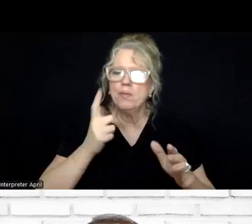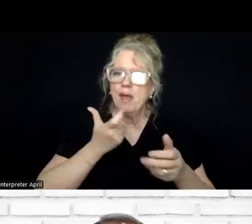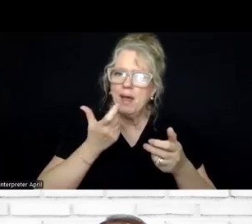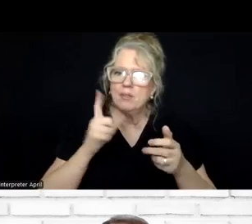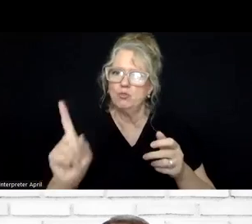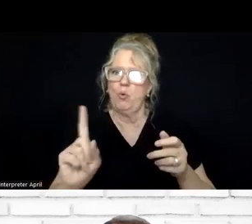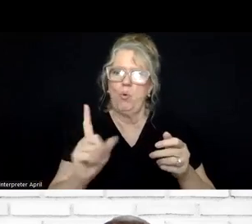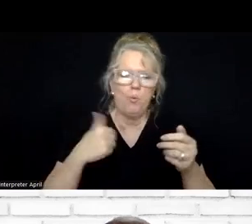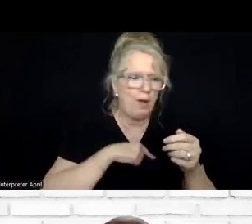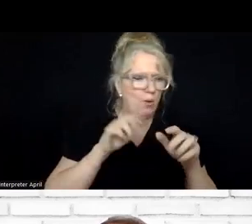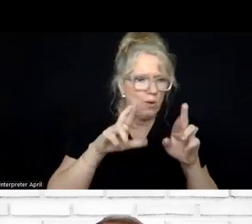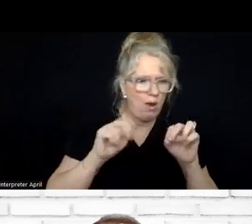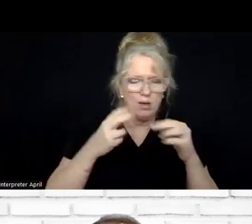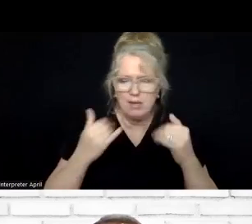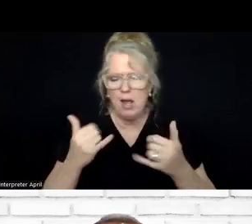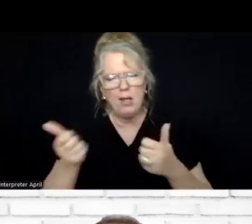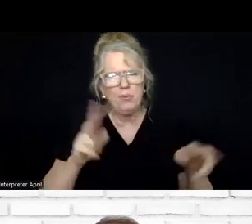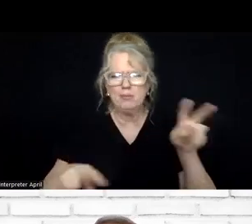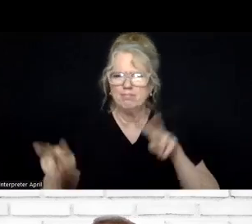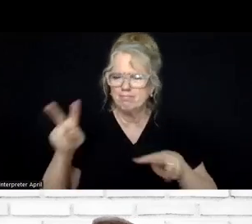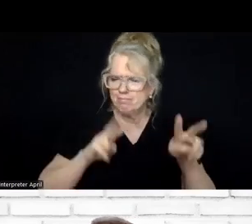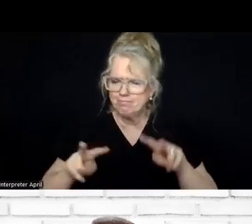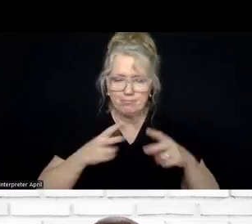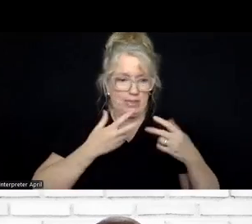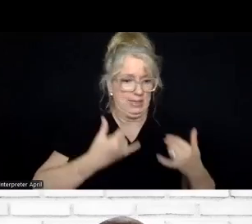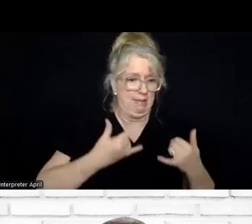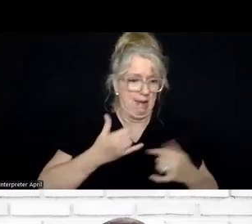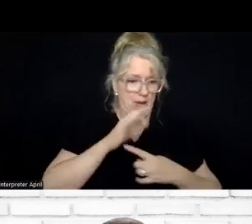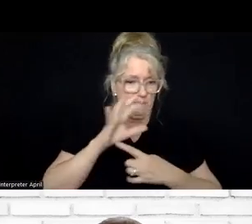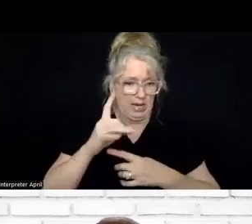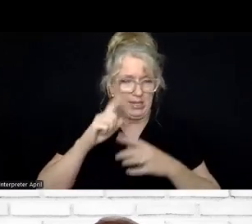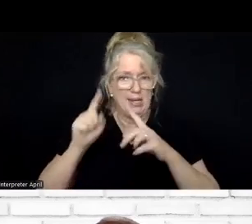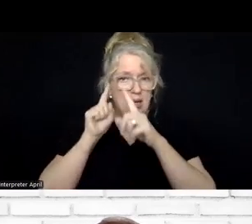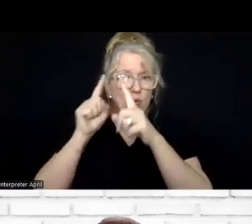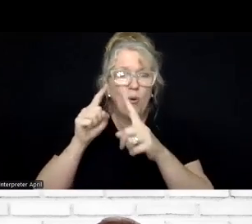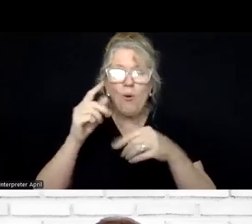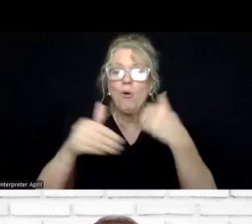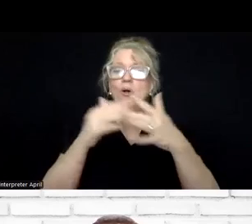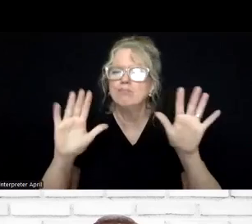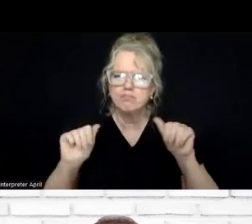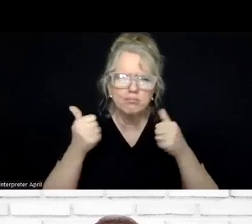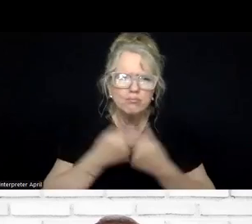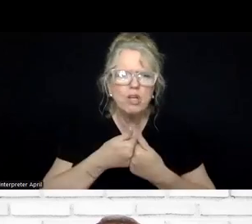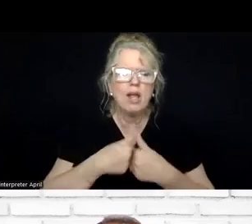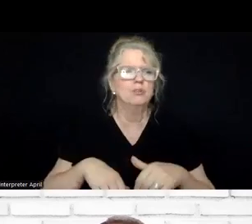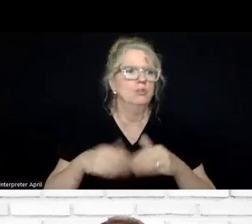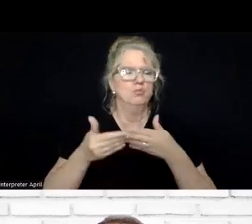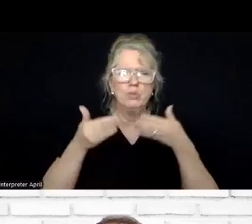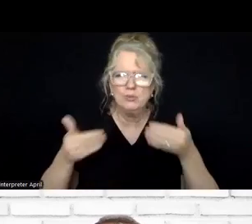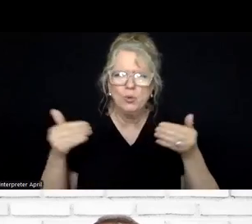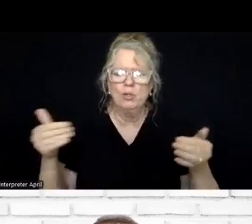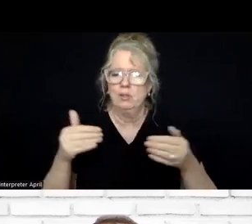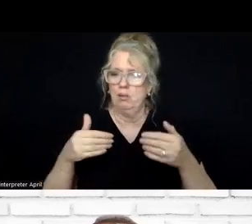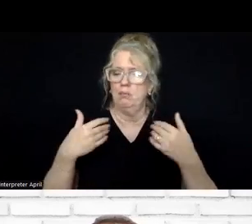things are. And what we did was we took a look at where 988 is, where it is going, some of the challenges, some of the resources, but